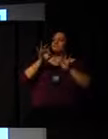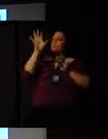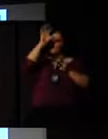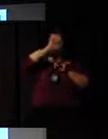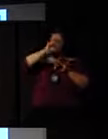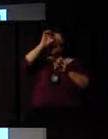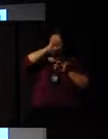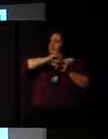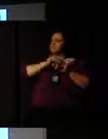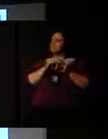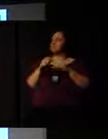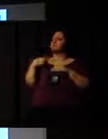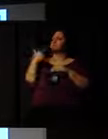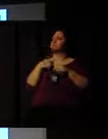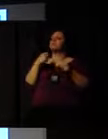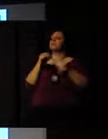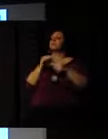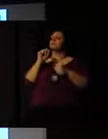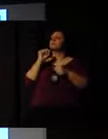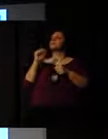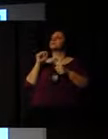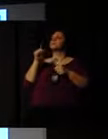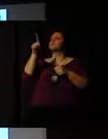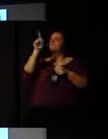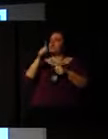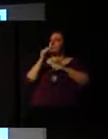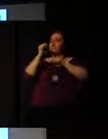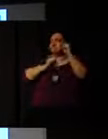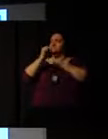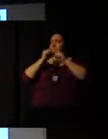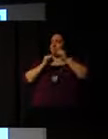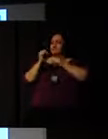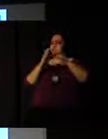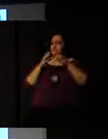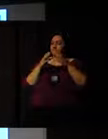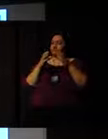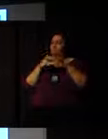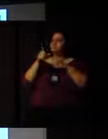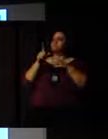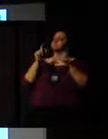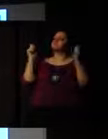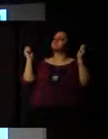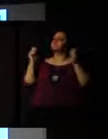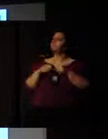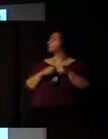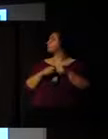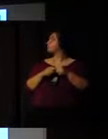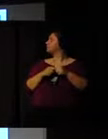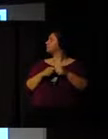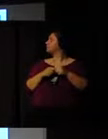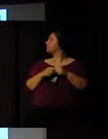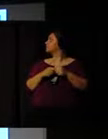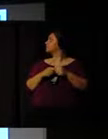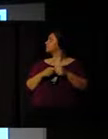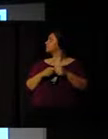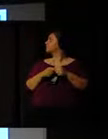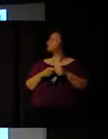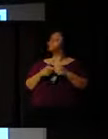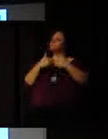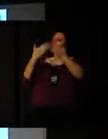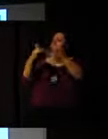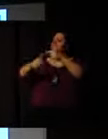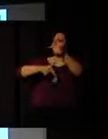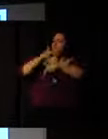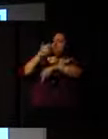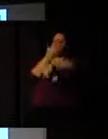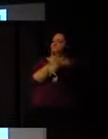you as the organization provide the practical work. You can bring in a government